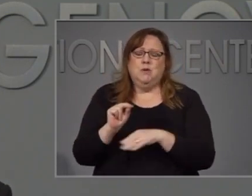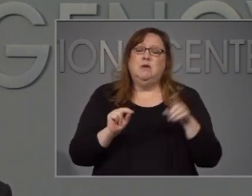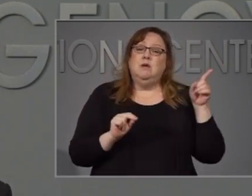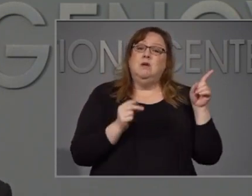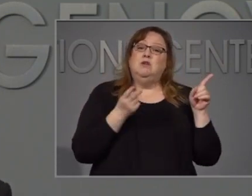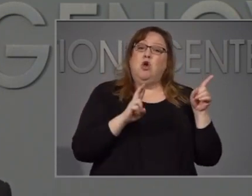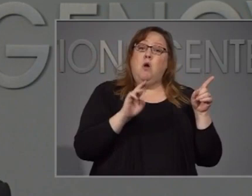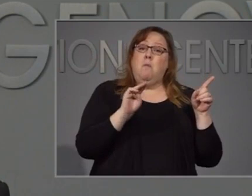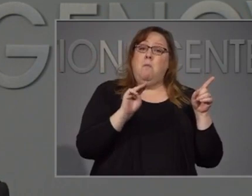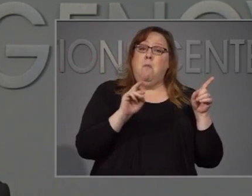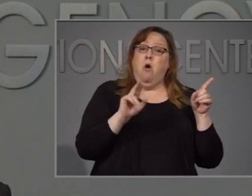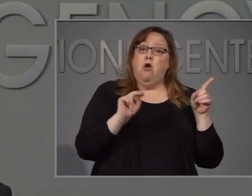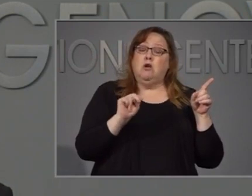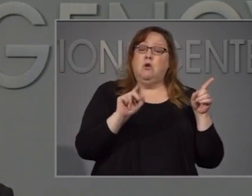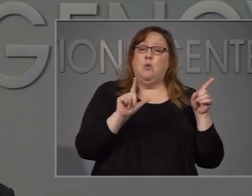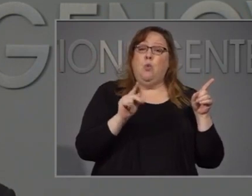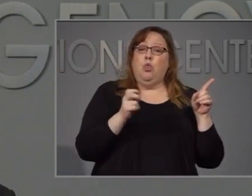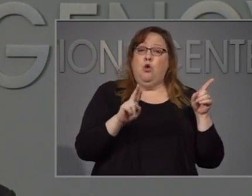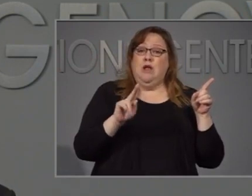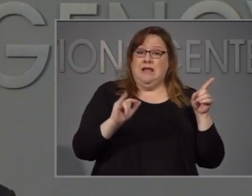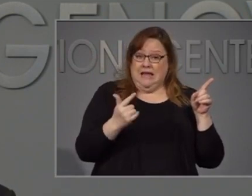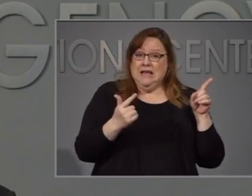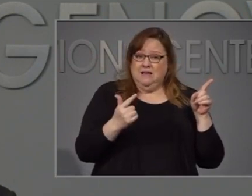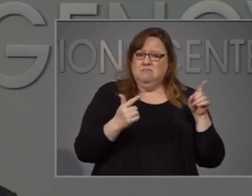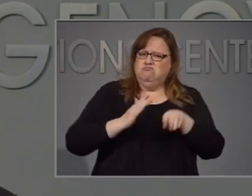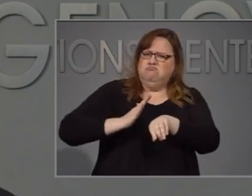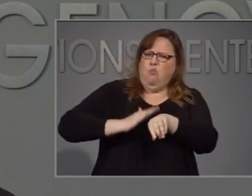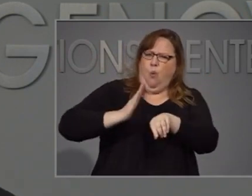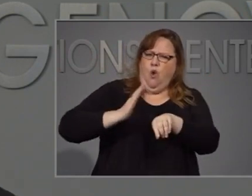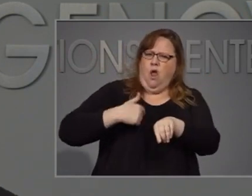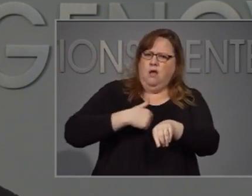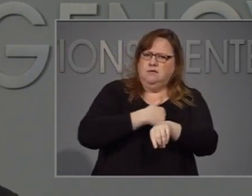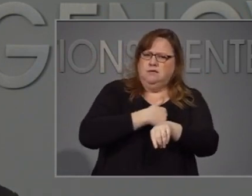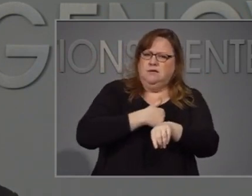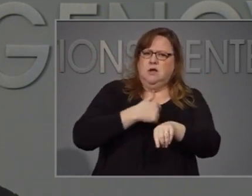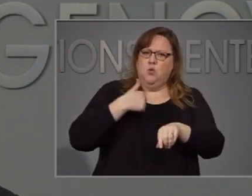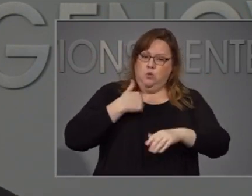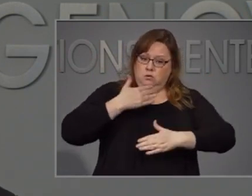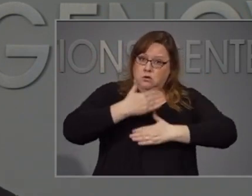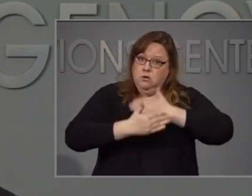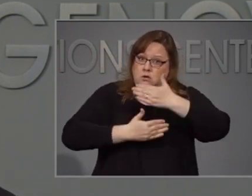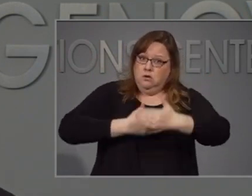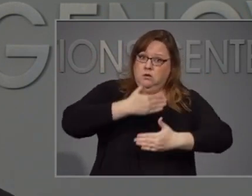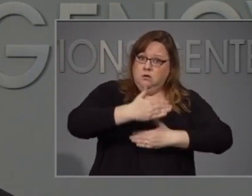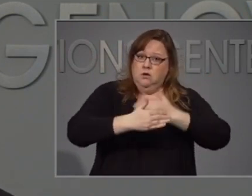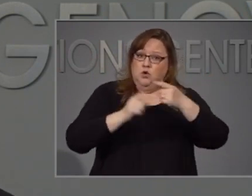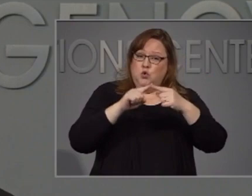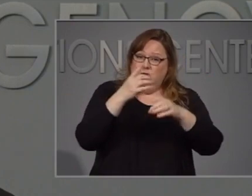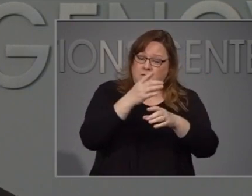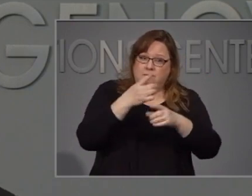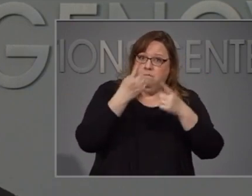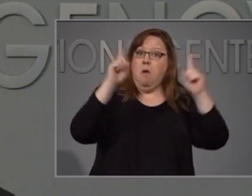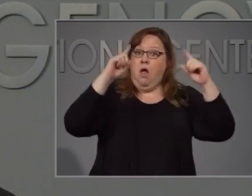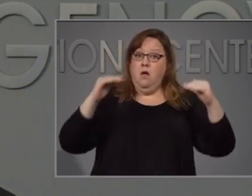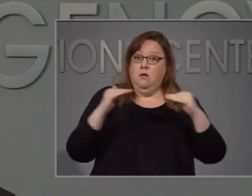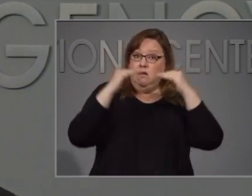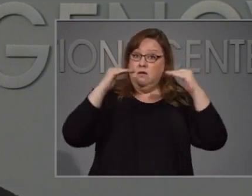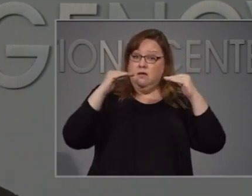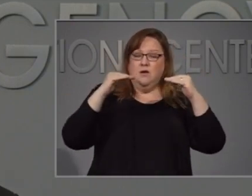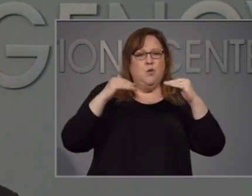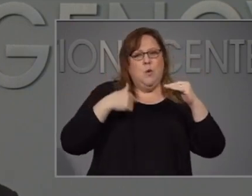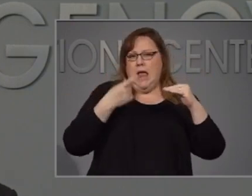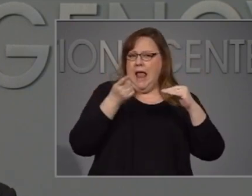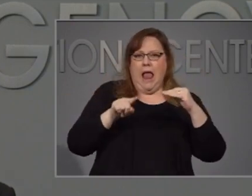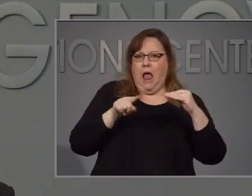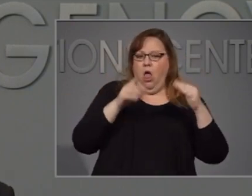that while we are in the process of gaining our rightful place, we must not be guilty of wrongful deeds.